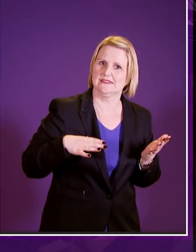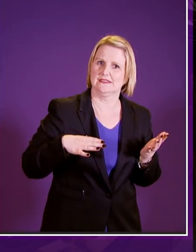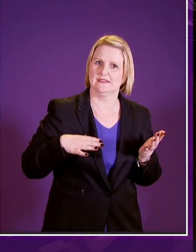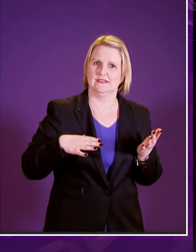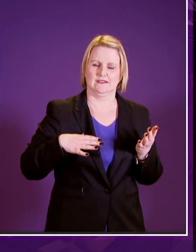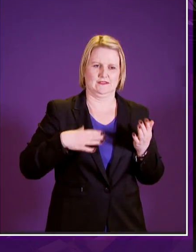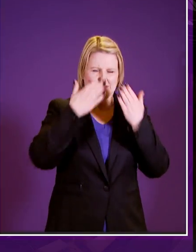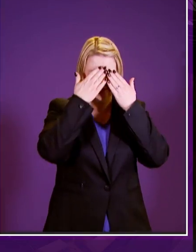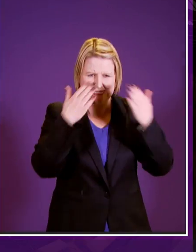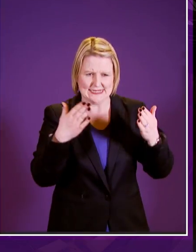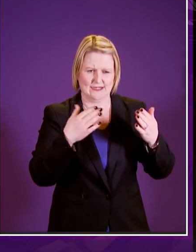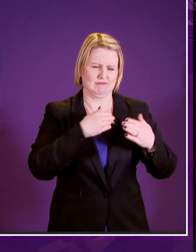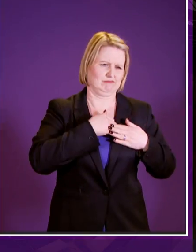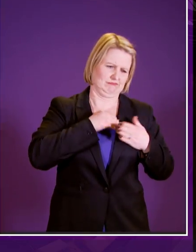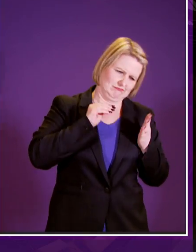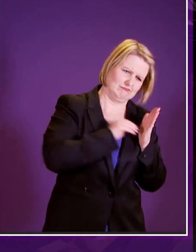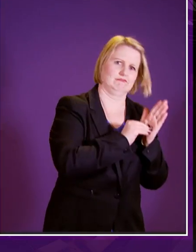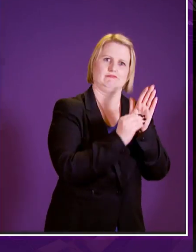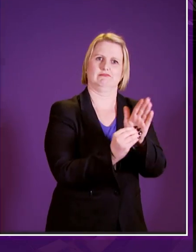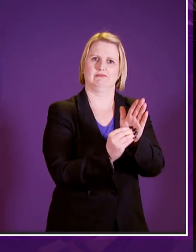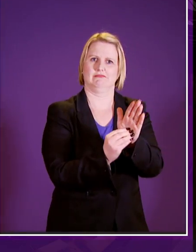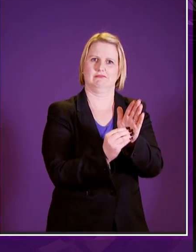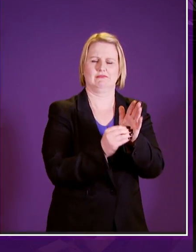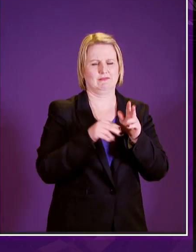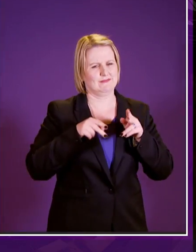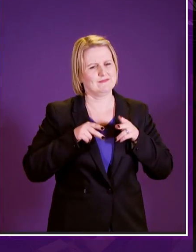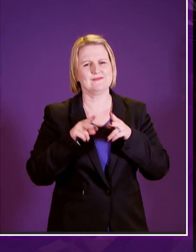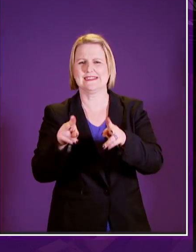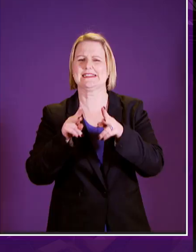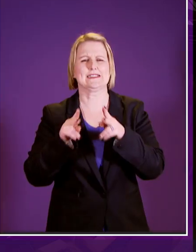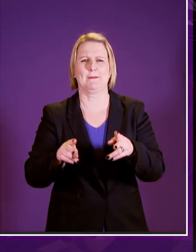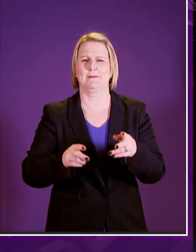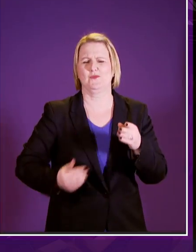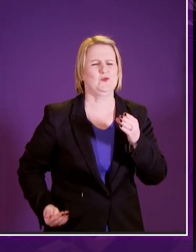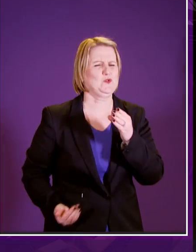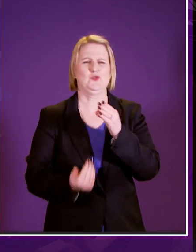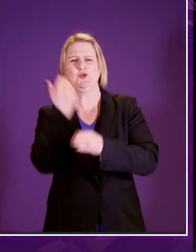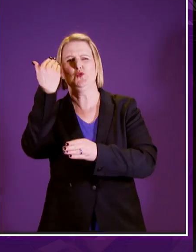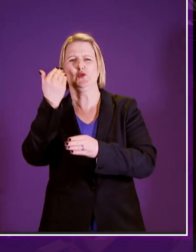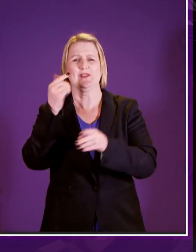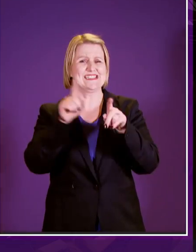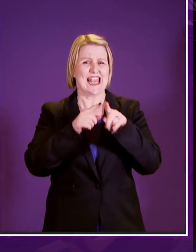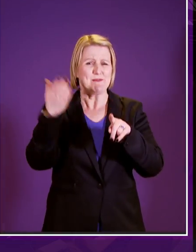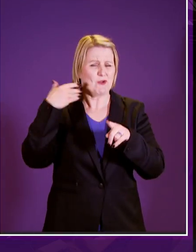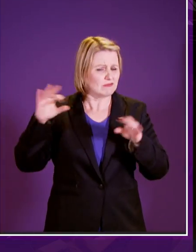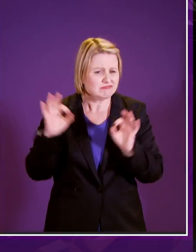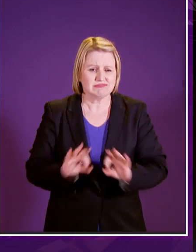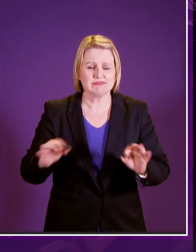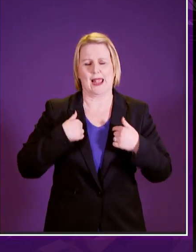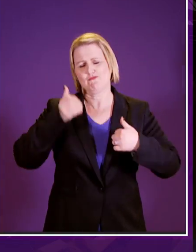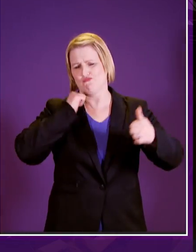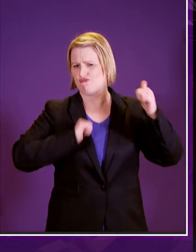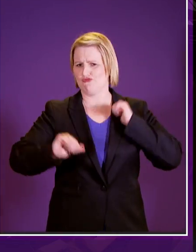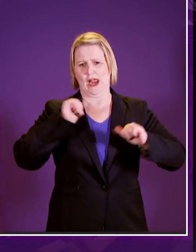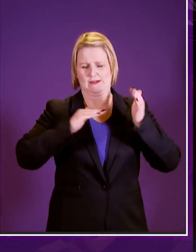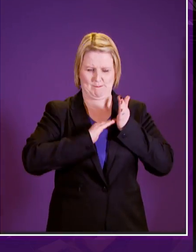a system and i quote quite unlike any other that has gone before i am proud and i am honored to